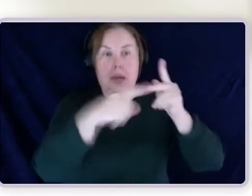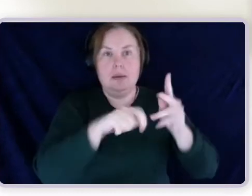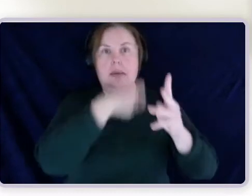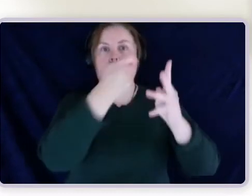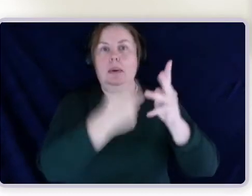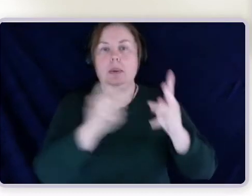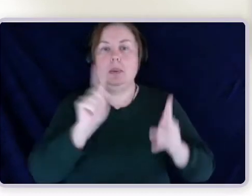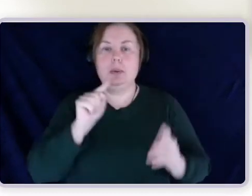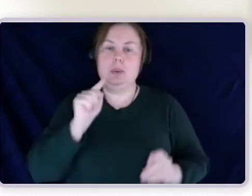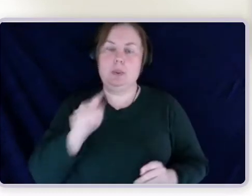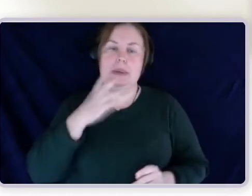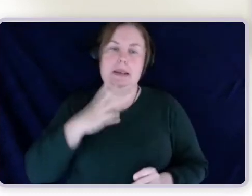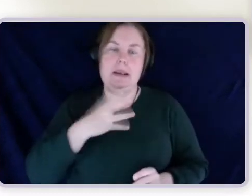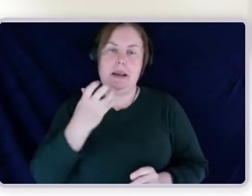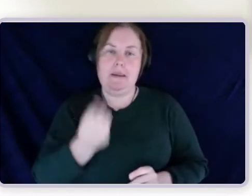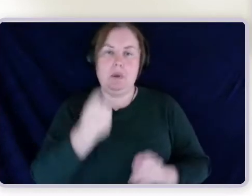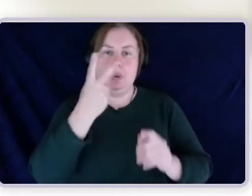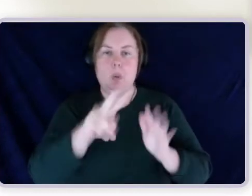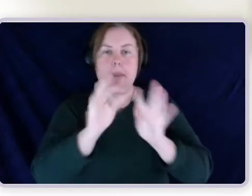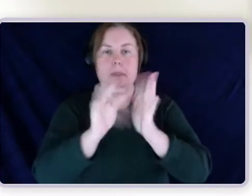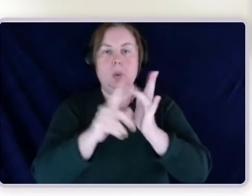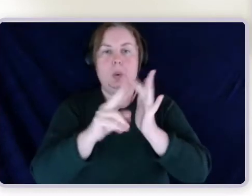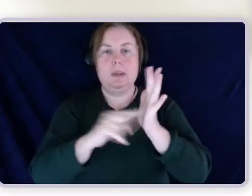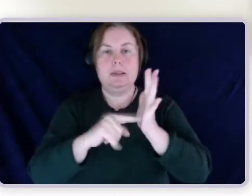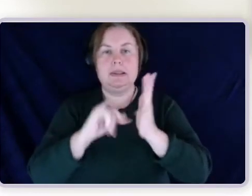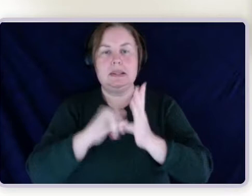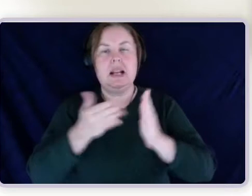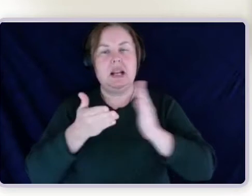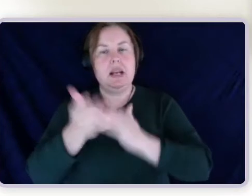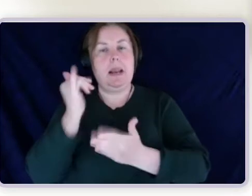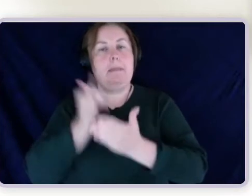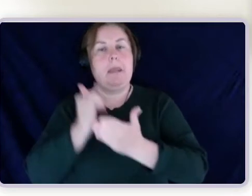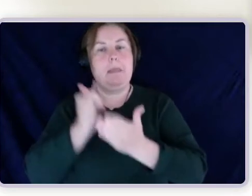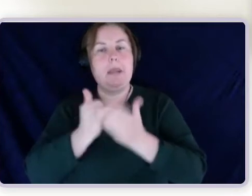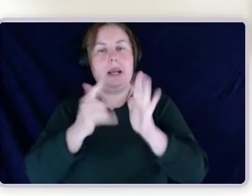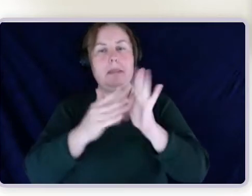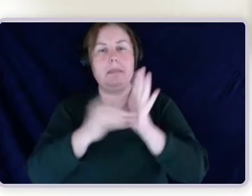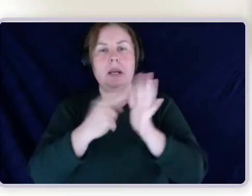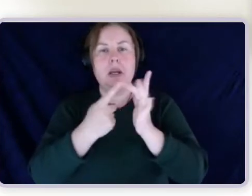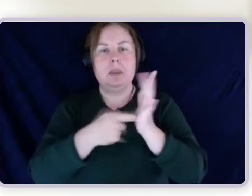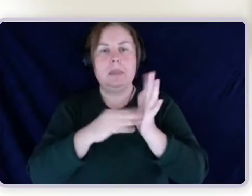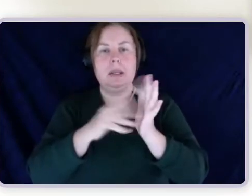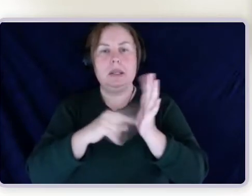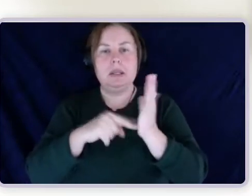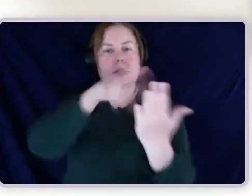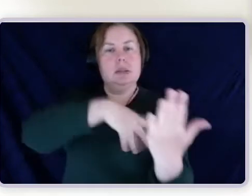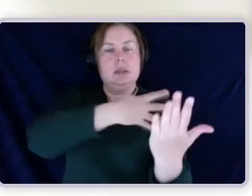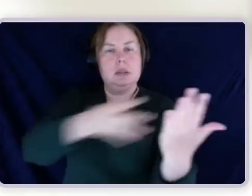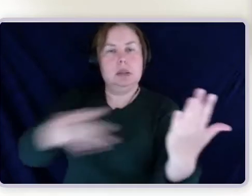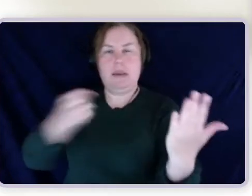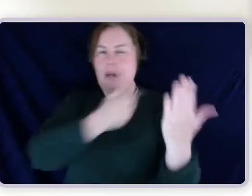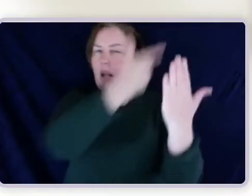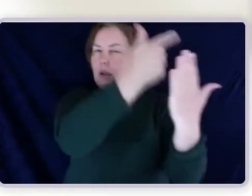points under the impairment tables. And I've just got the list of impairment tables there. And you can see that they cover a